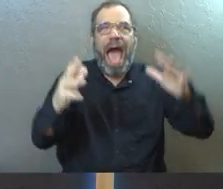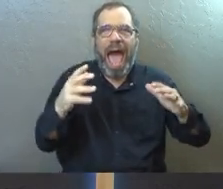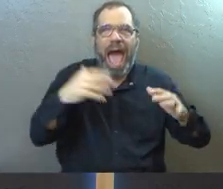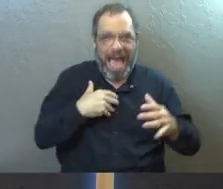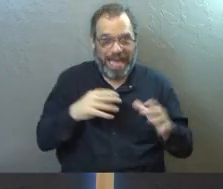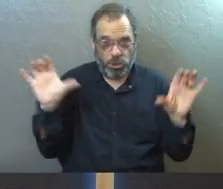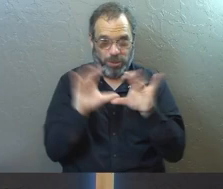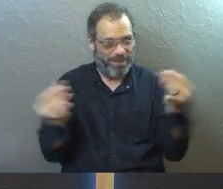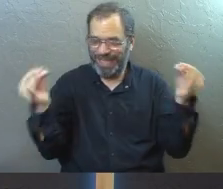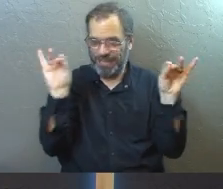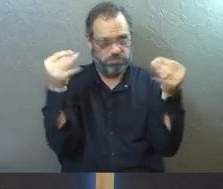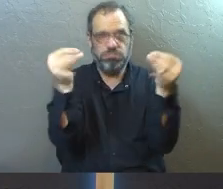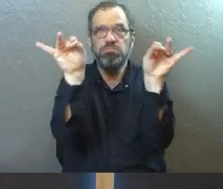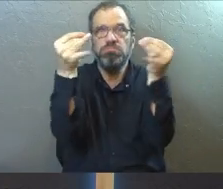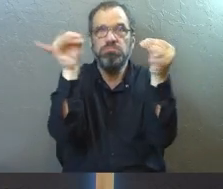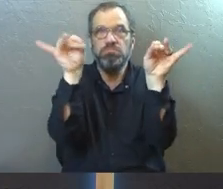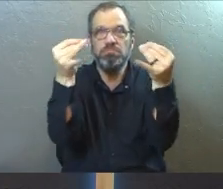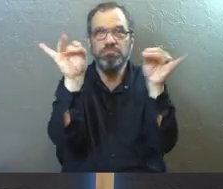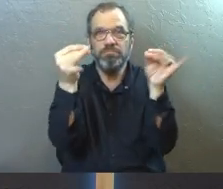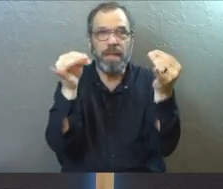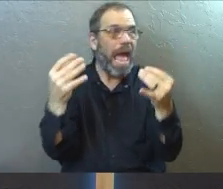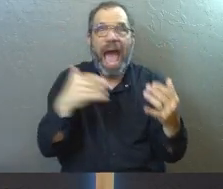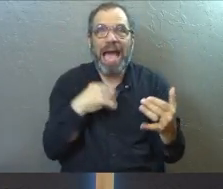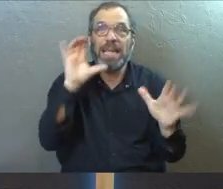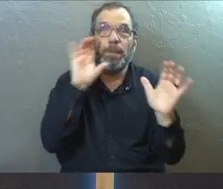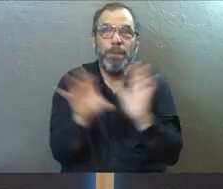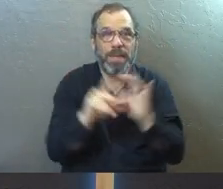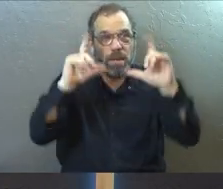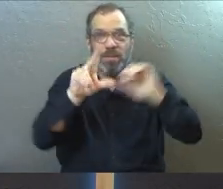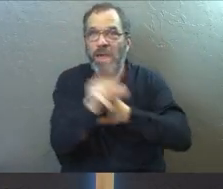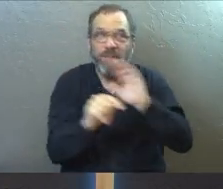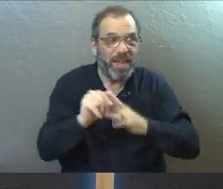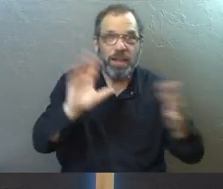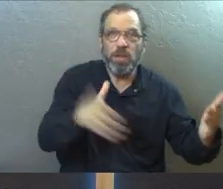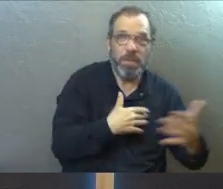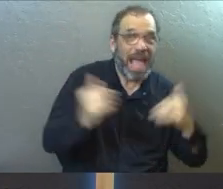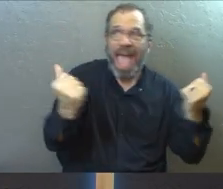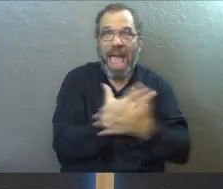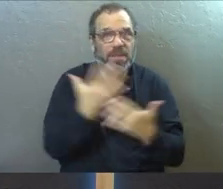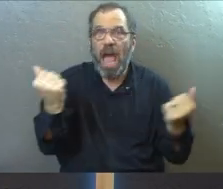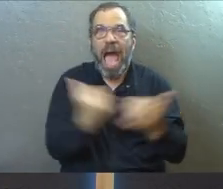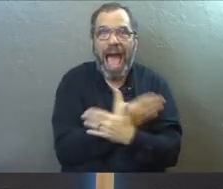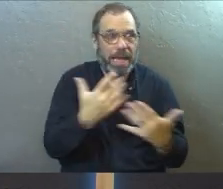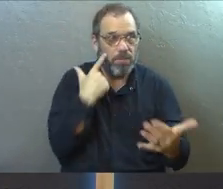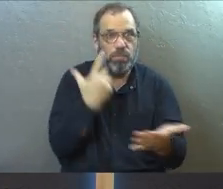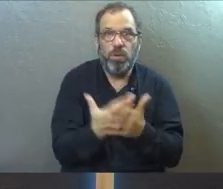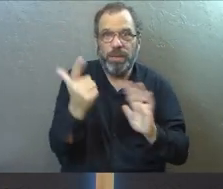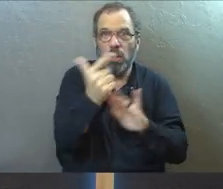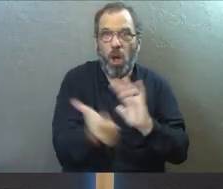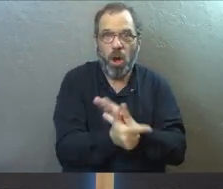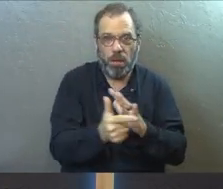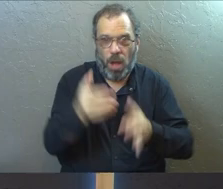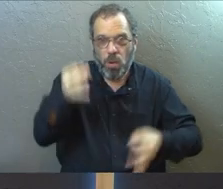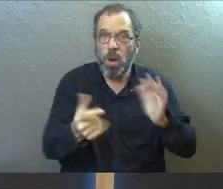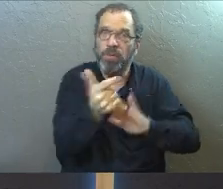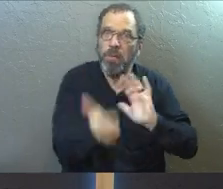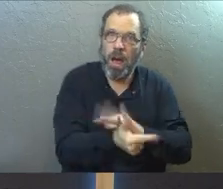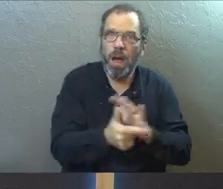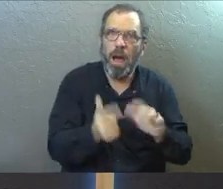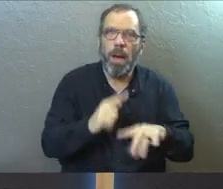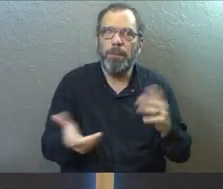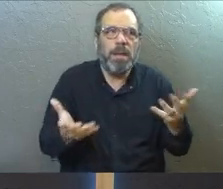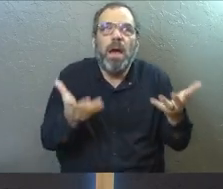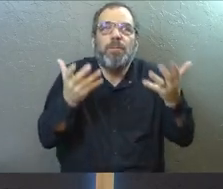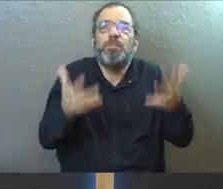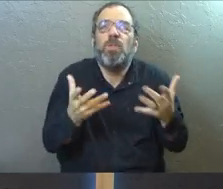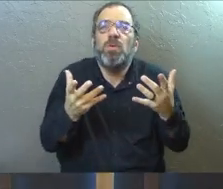I've got the certificate. You want to see the certificate? I got the pictures. I got the people. Like, I could prove this in a court of law for sure. But